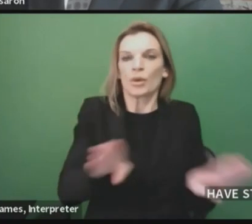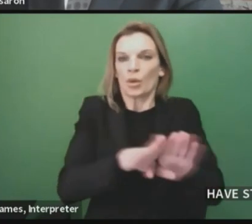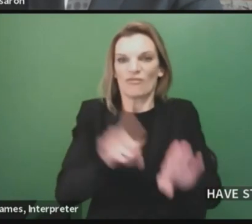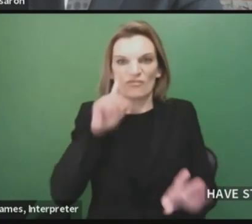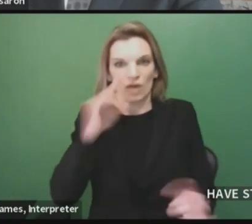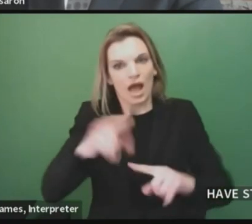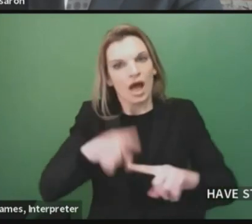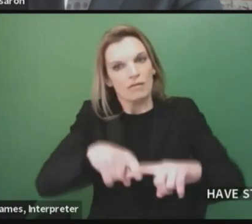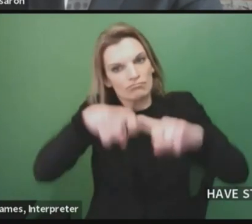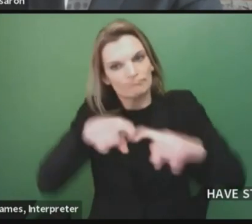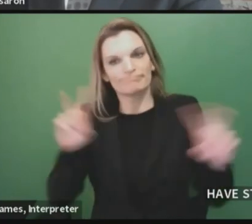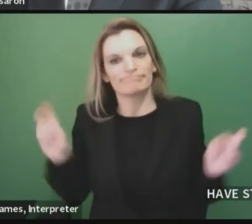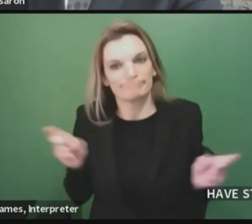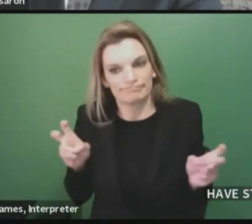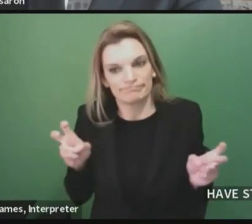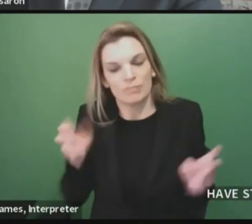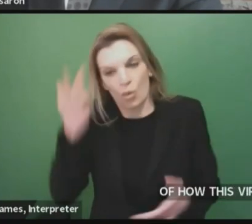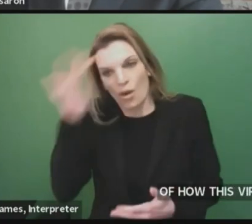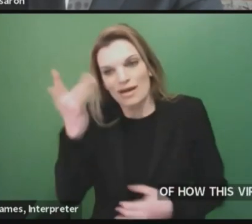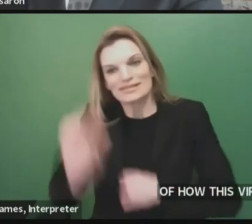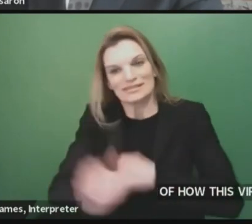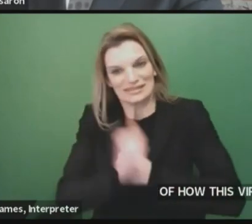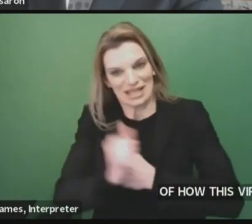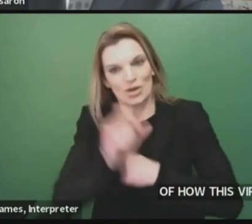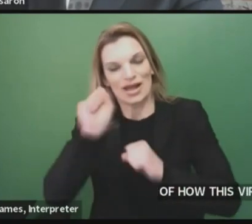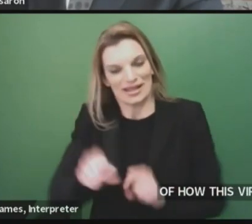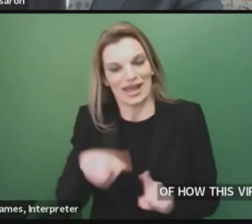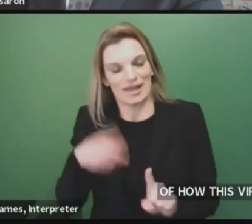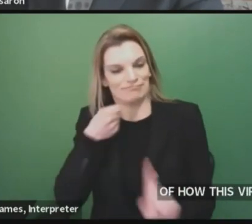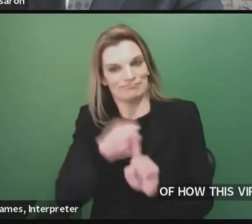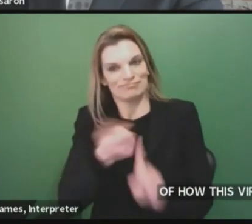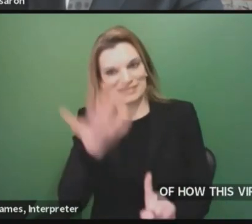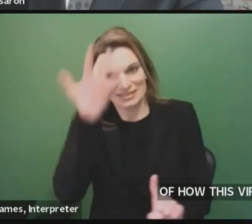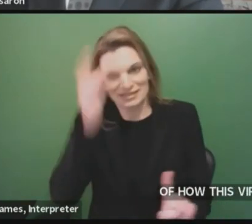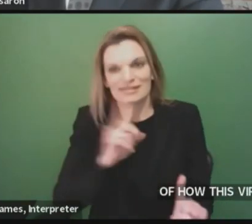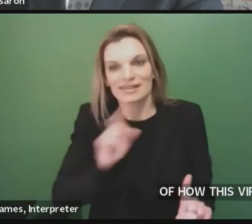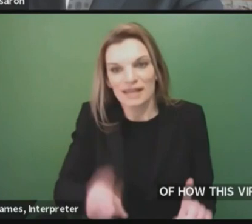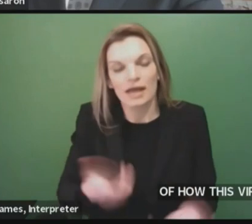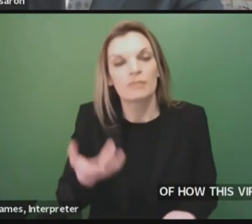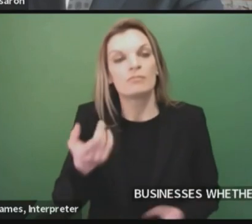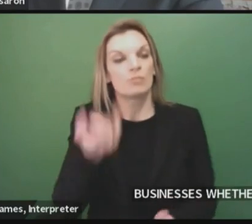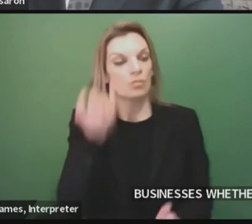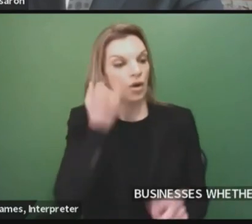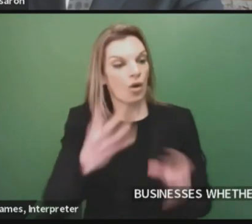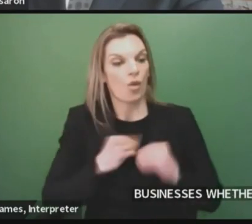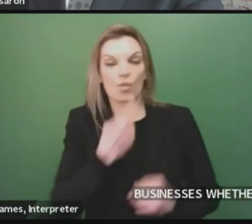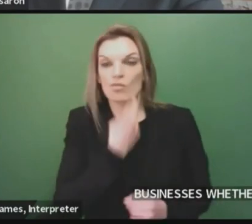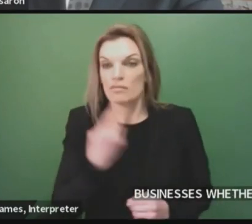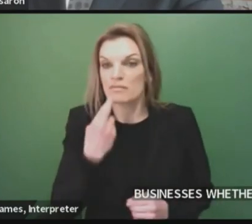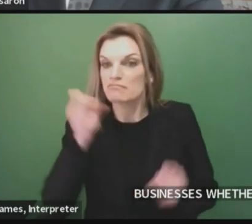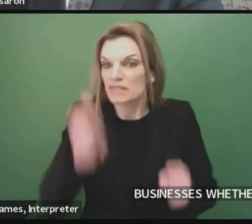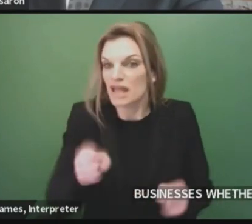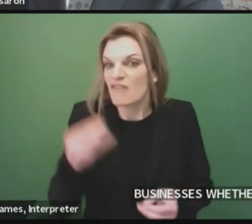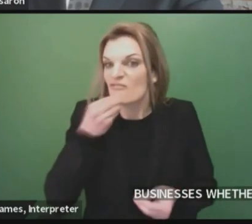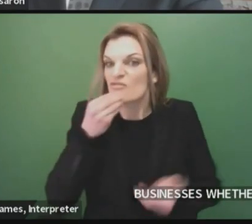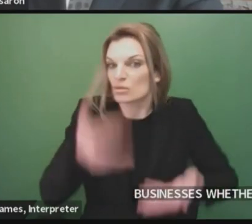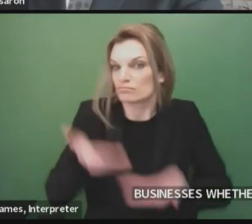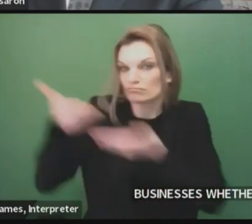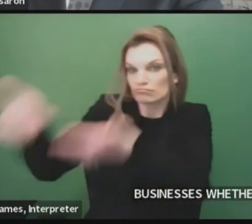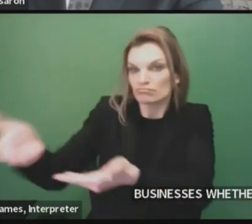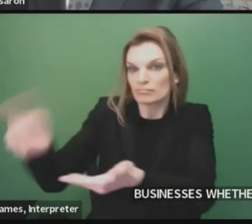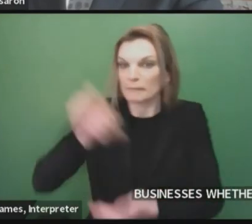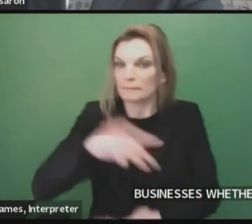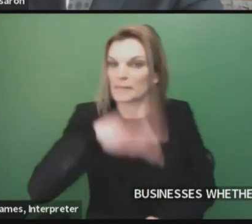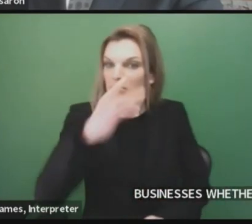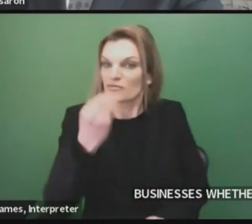about in the restaurant industry, if that's perhaps what you're alluding to, who have been doing takeout, have gotten creative. My hope is that the numbers